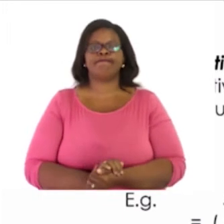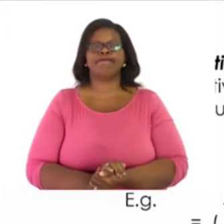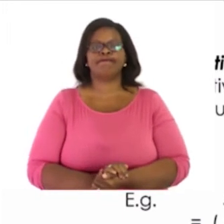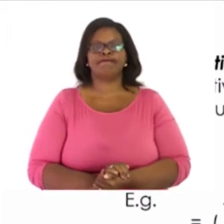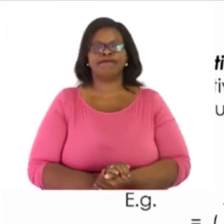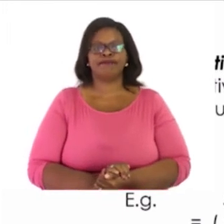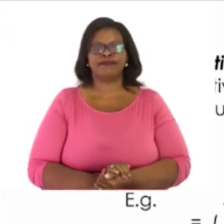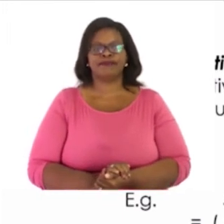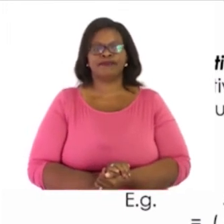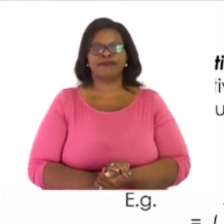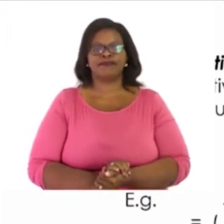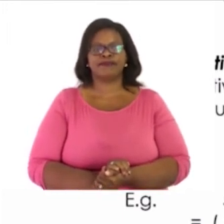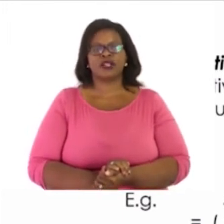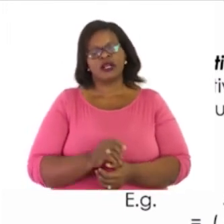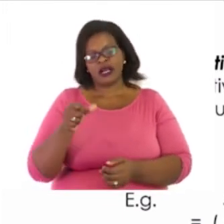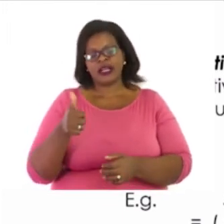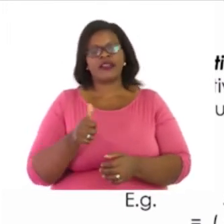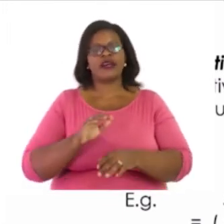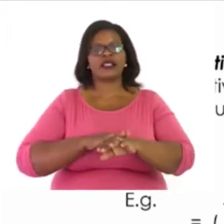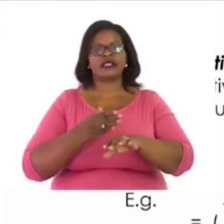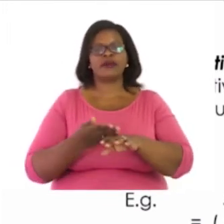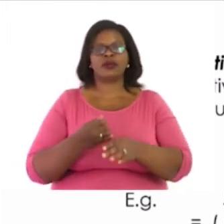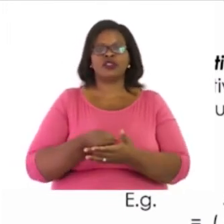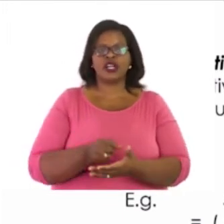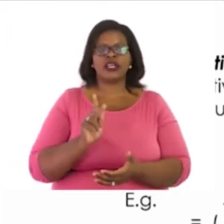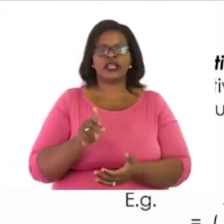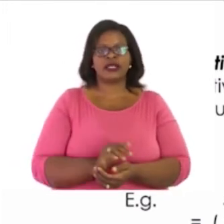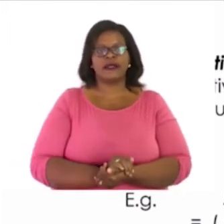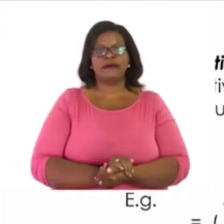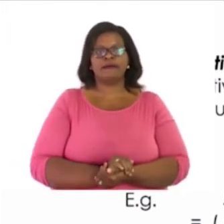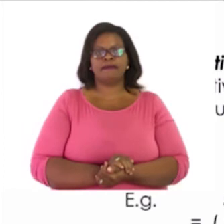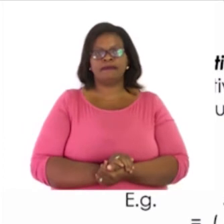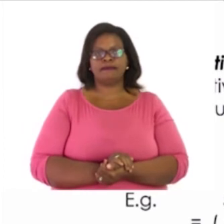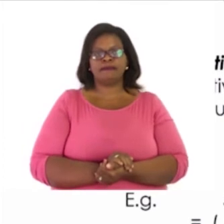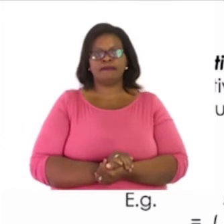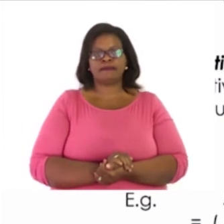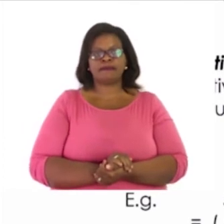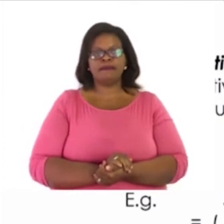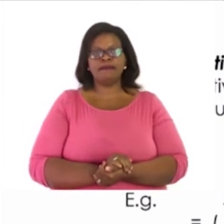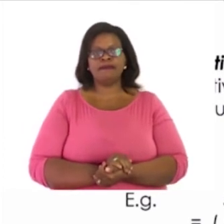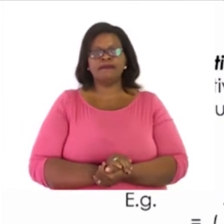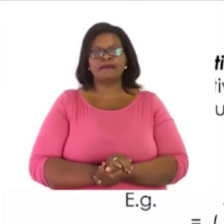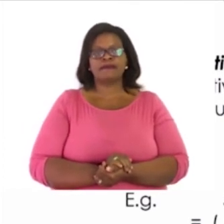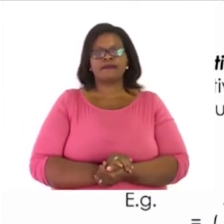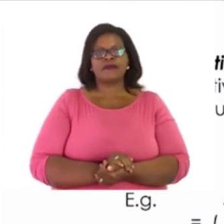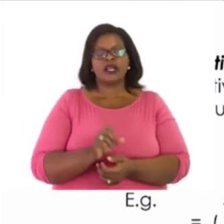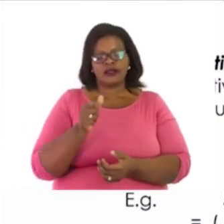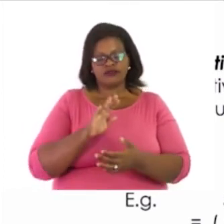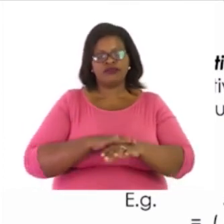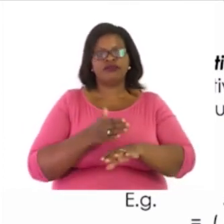Now, we want to try another example again. Chanel says yes. So, let's try another example.